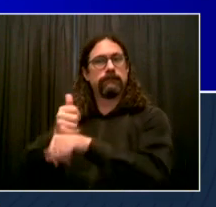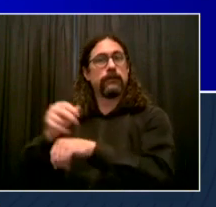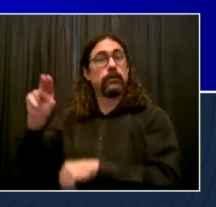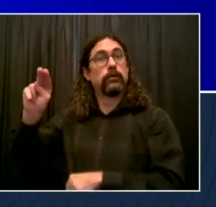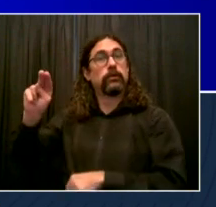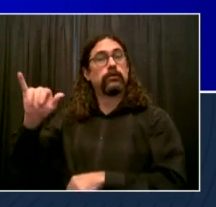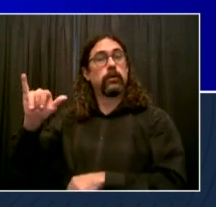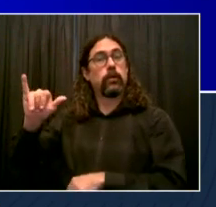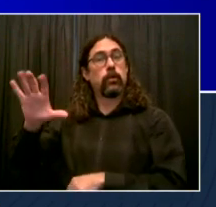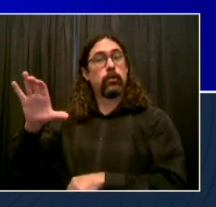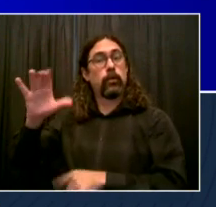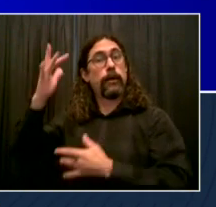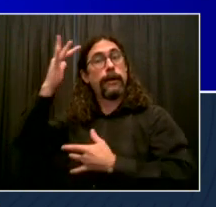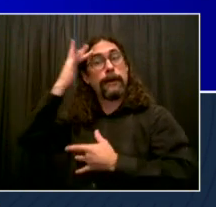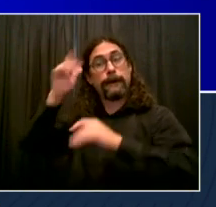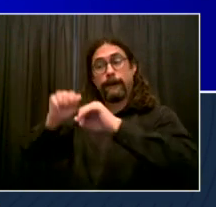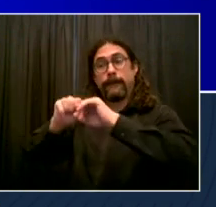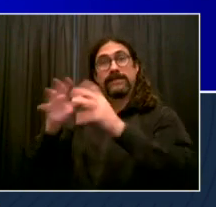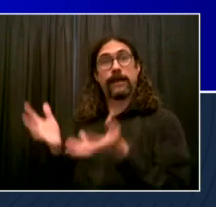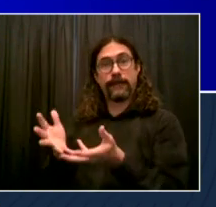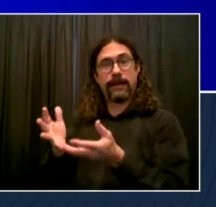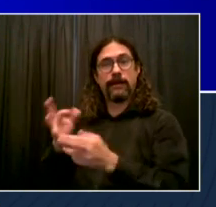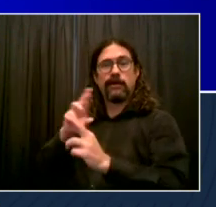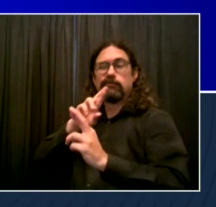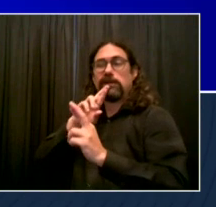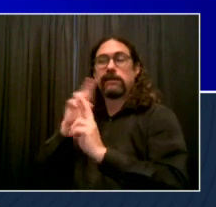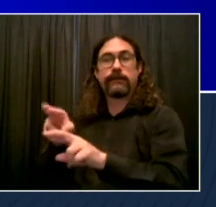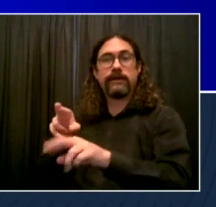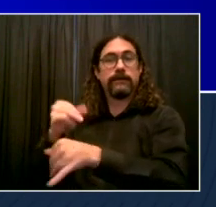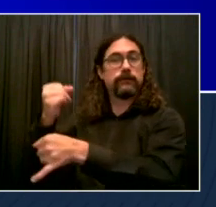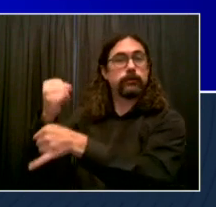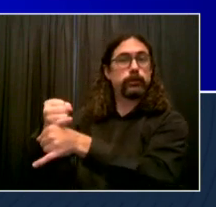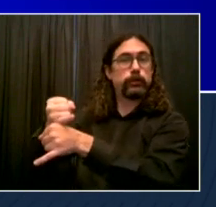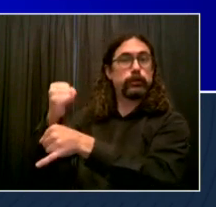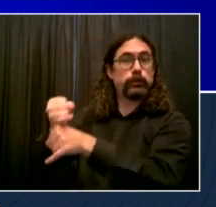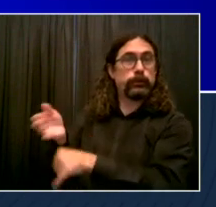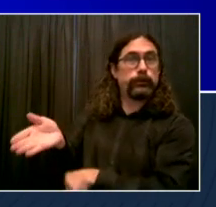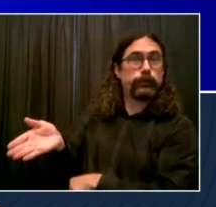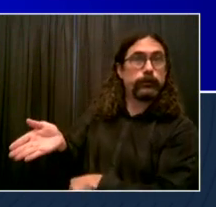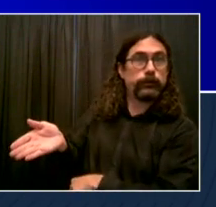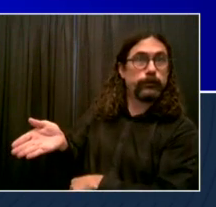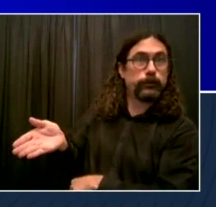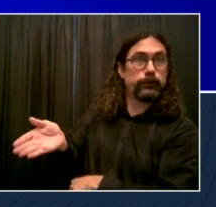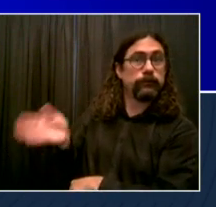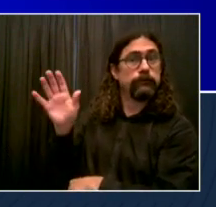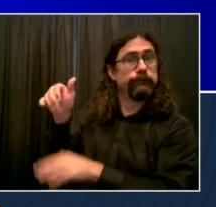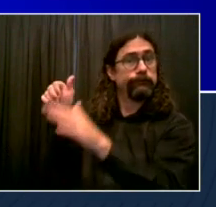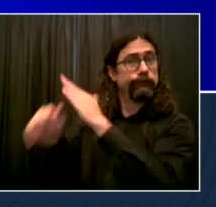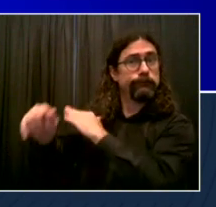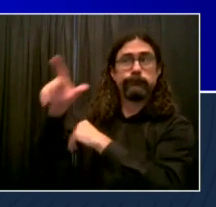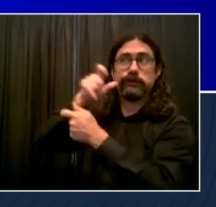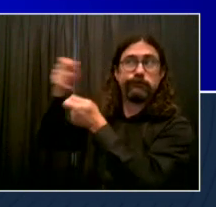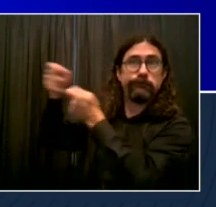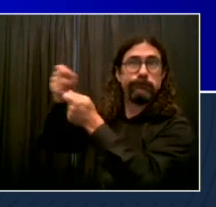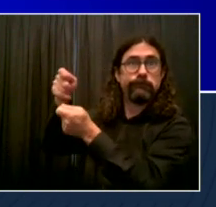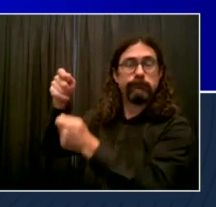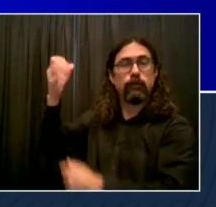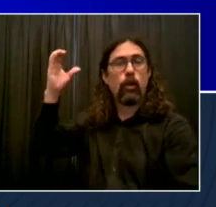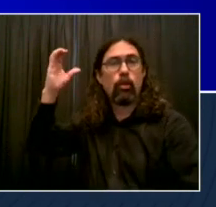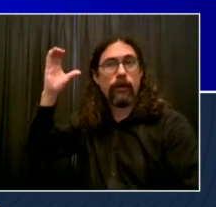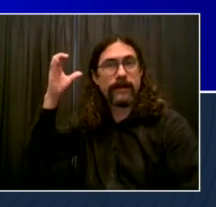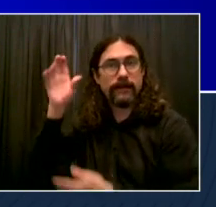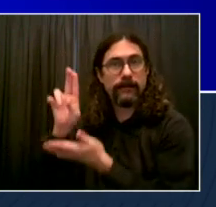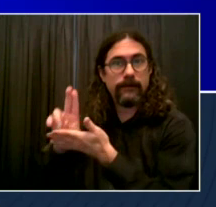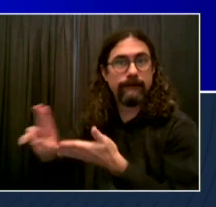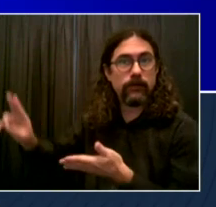we have selected Columbia University to operate the pandemic response institute. This is a big step forward and we've got the